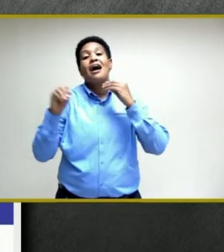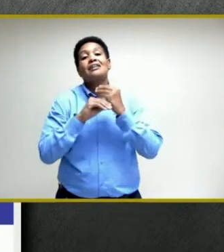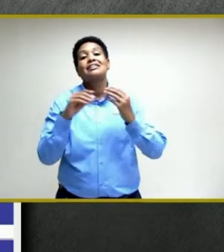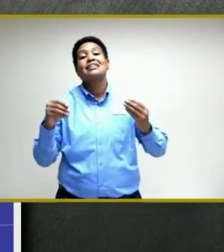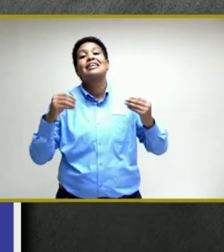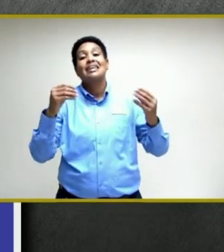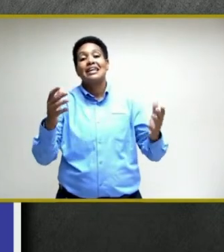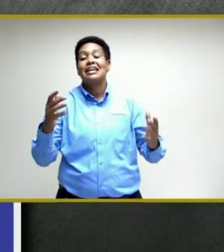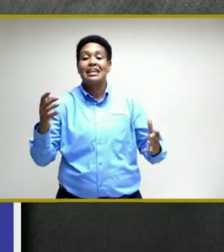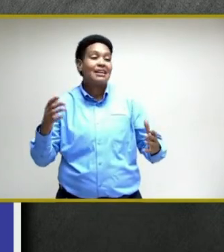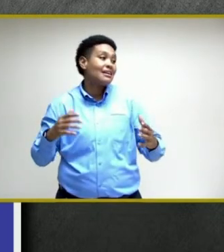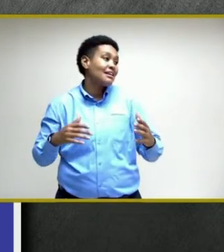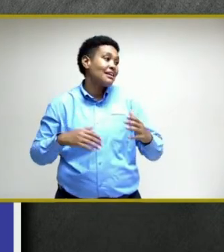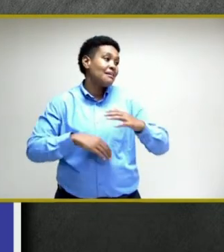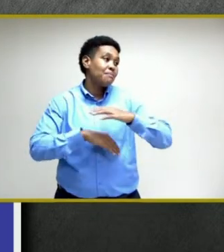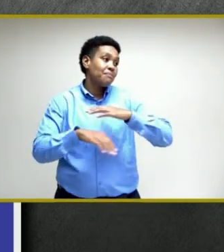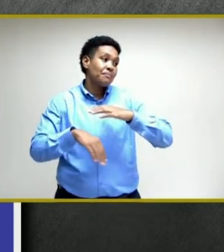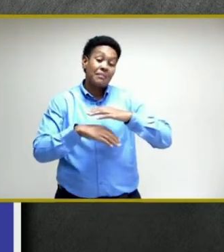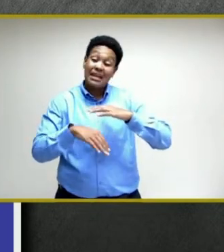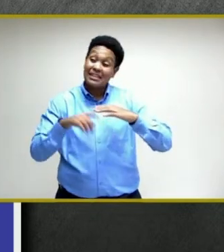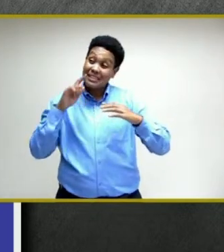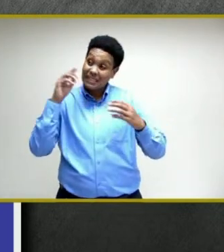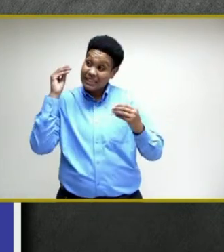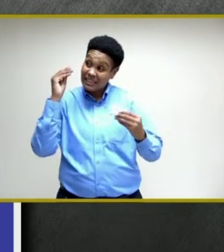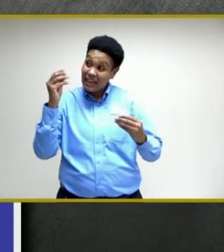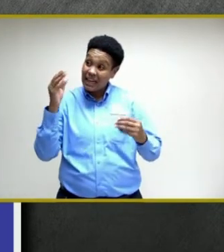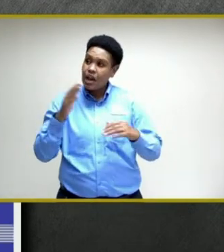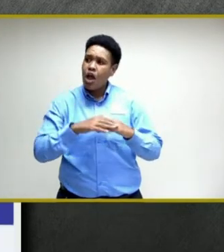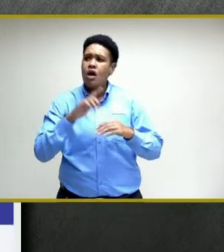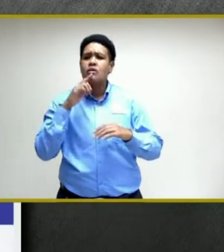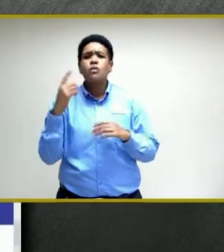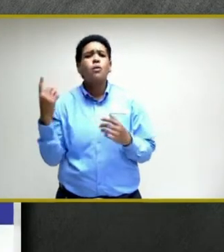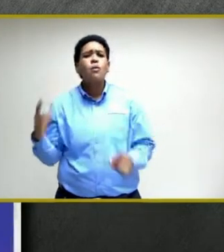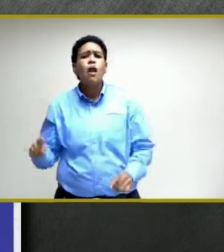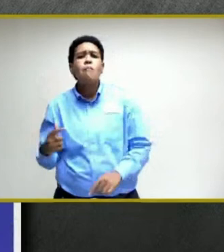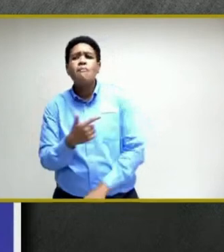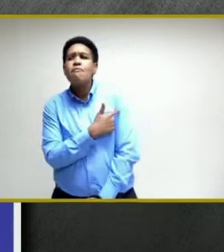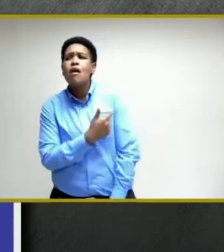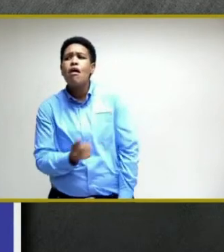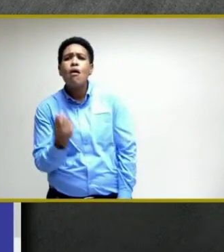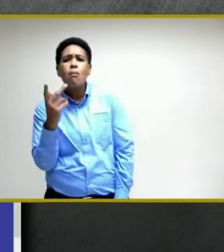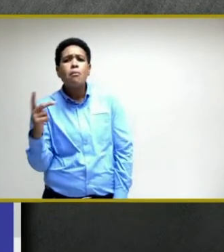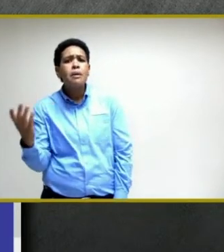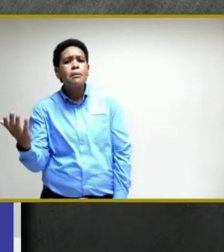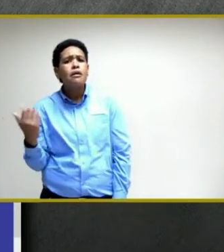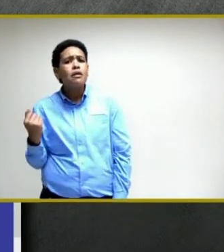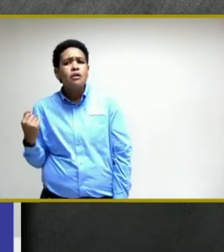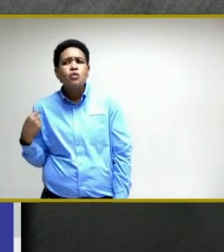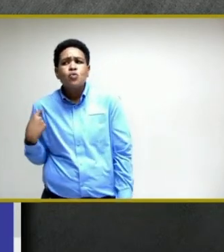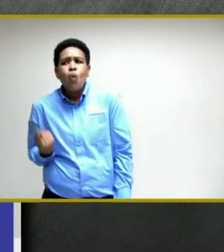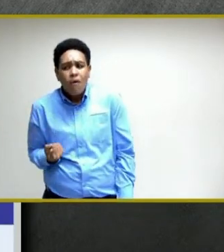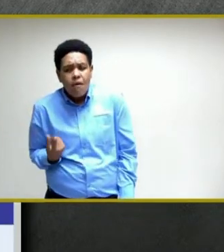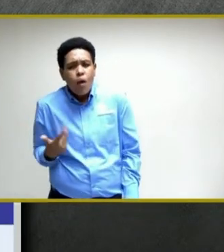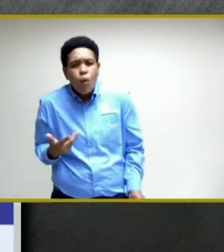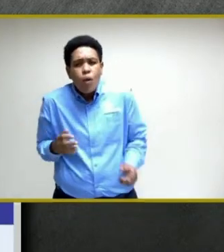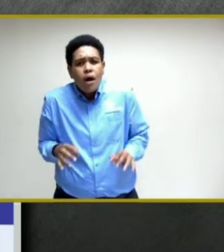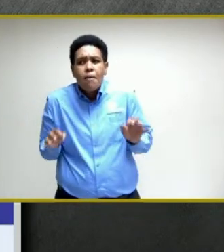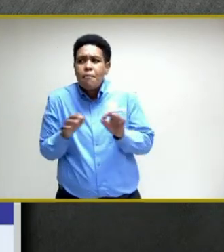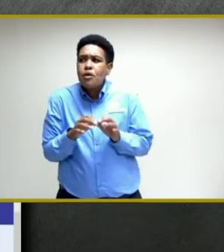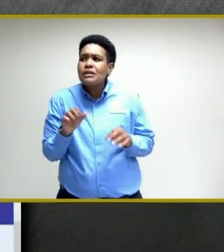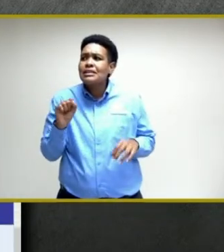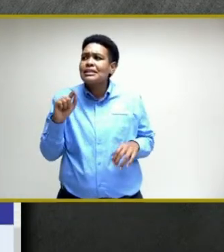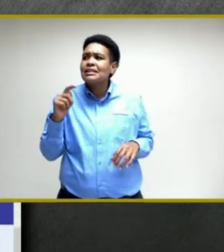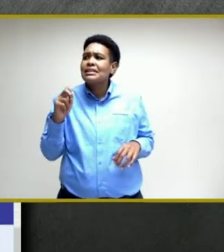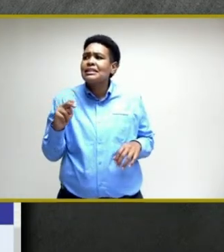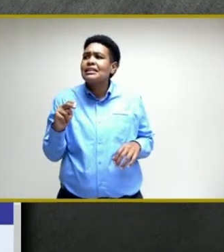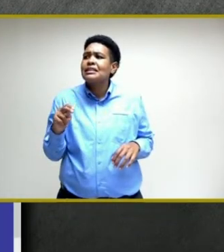basic data on the status of our vaccination program. Very important, Stephen, go back to that site